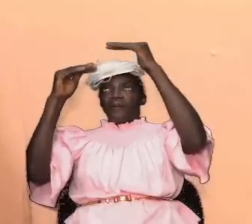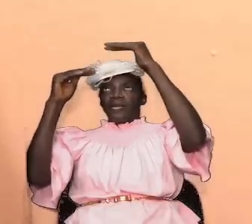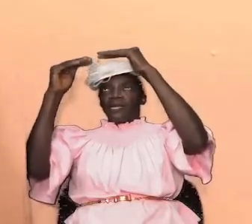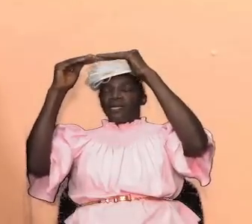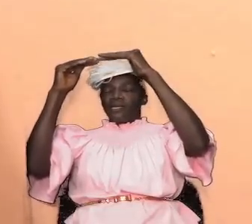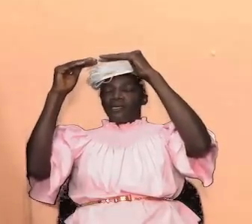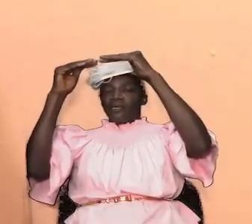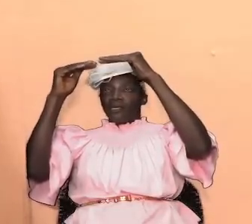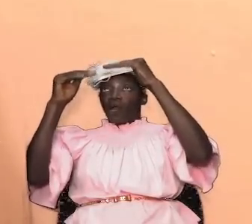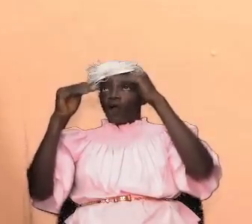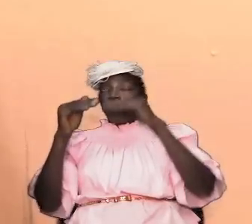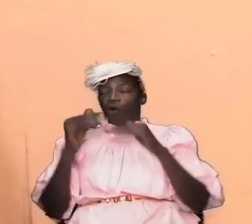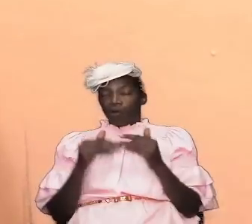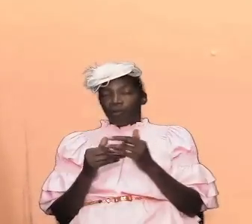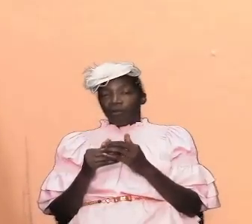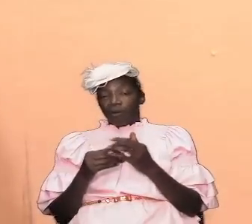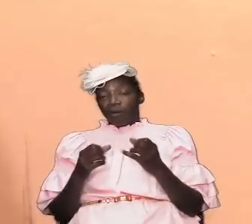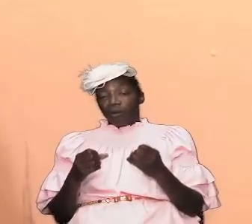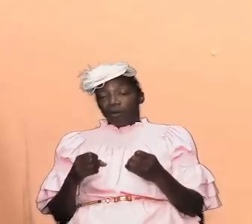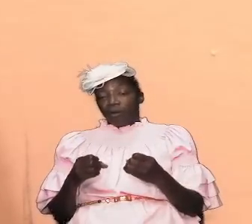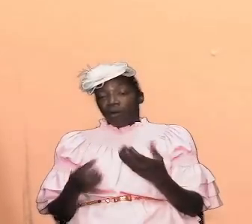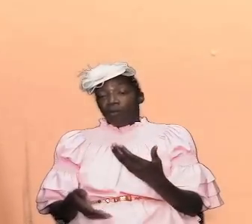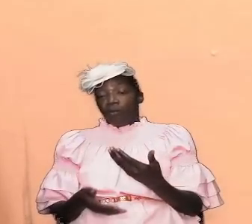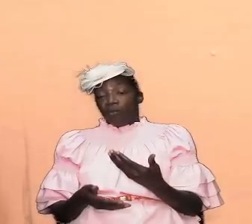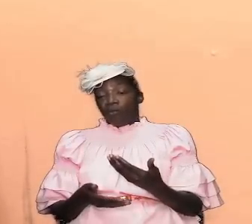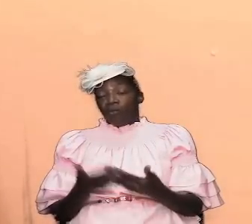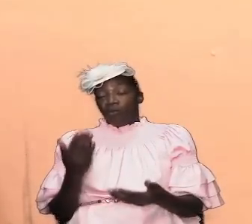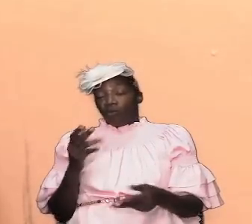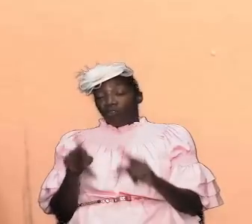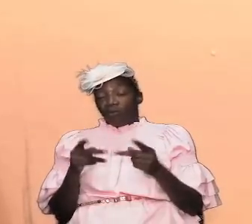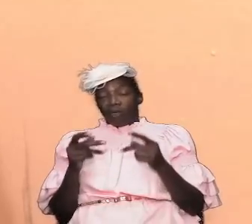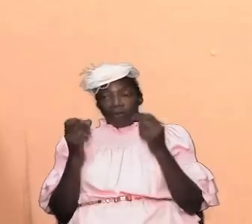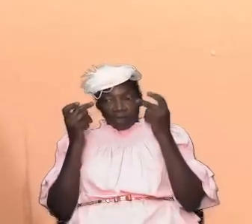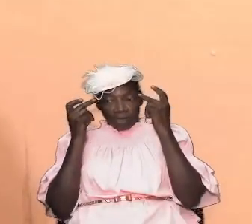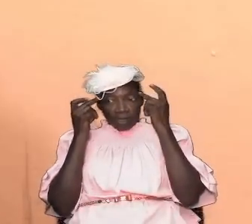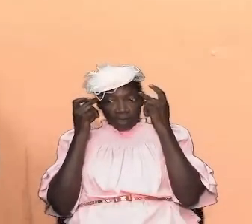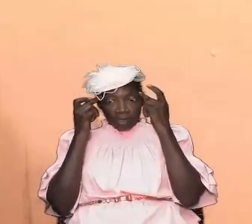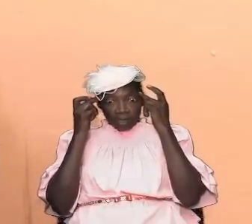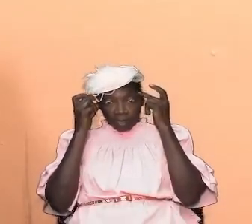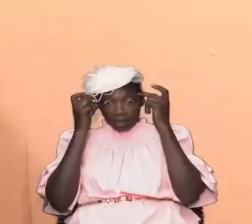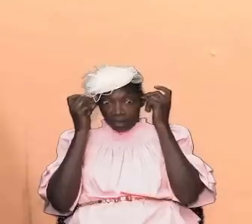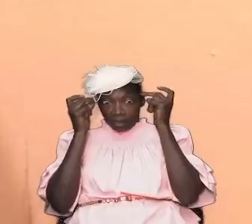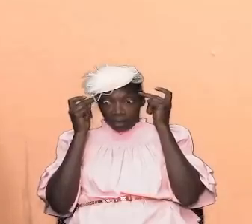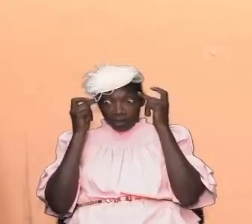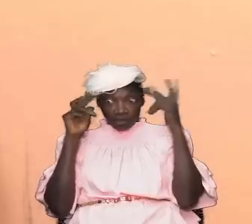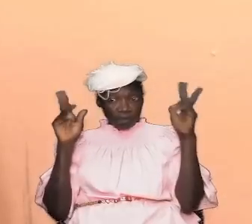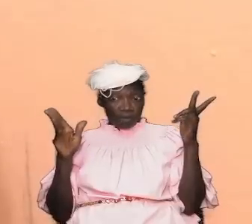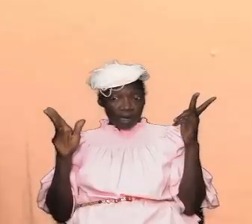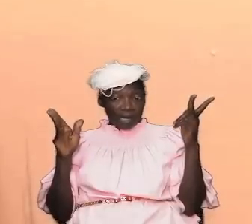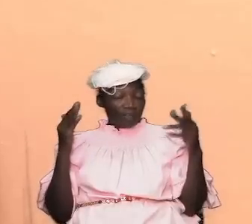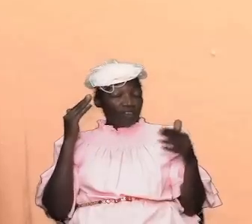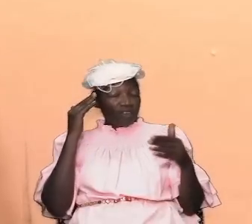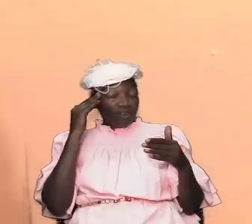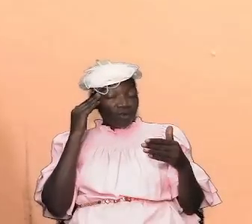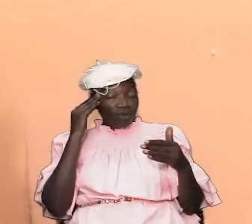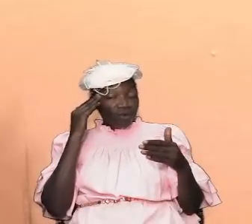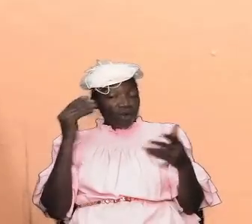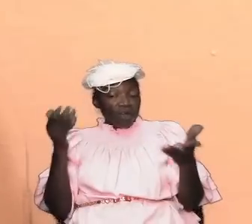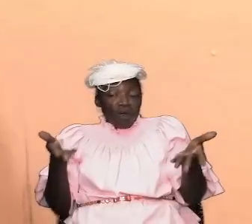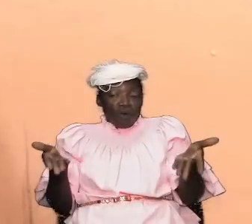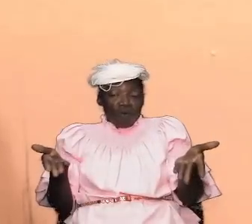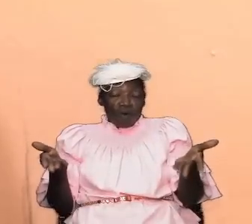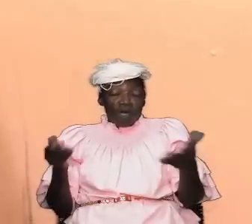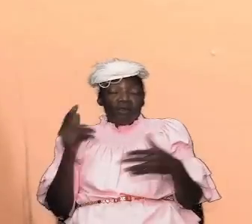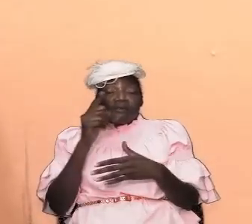most folks would be surprised to know that what we are a part of today and this